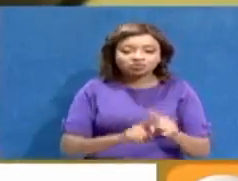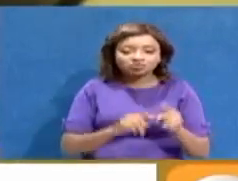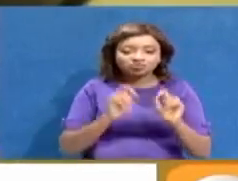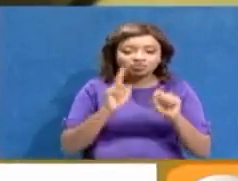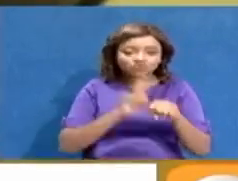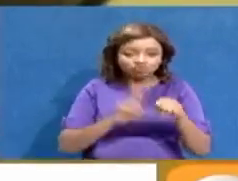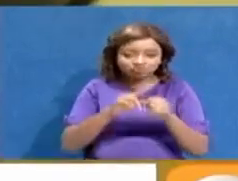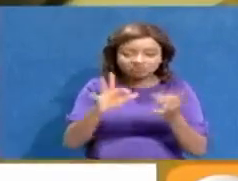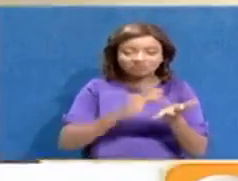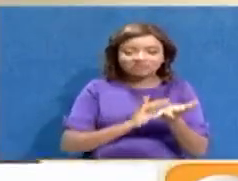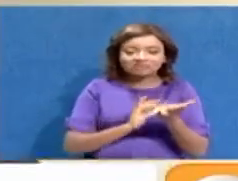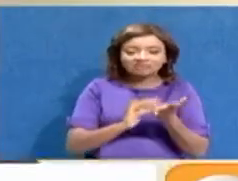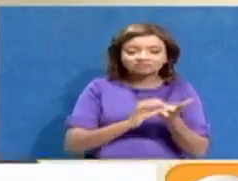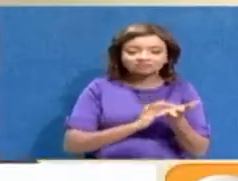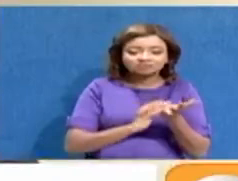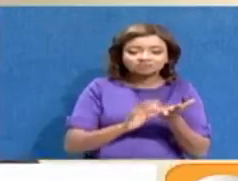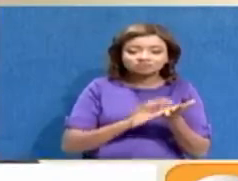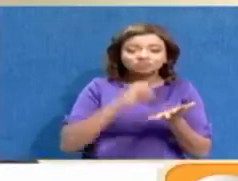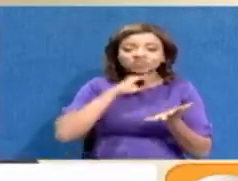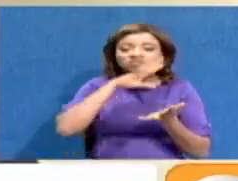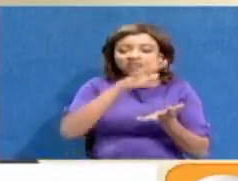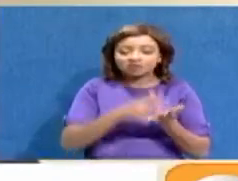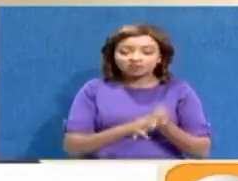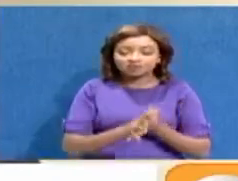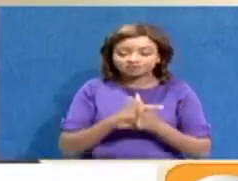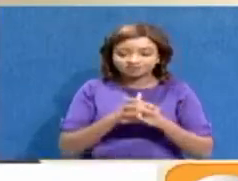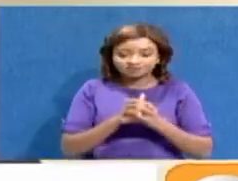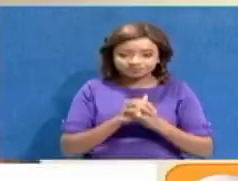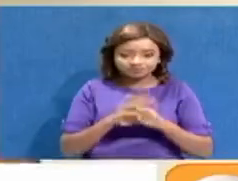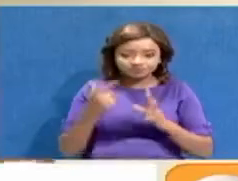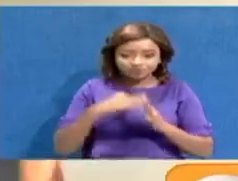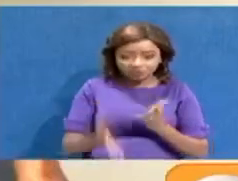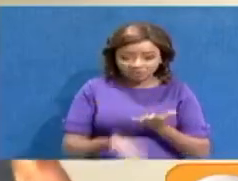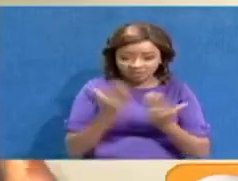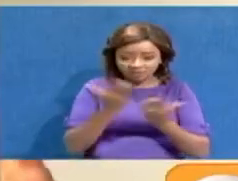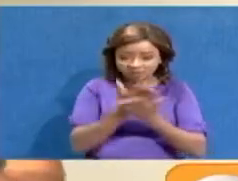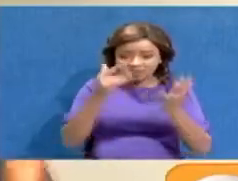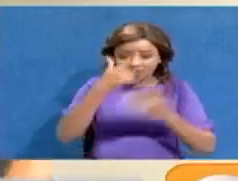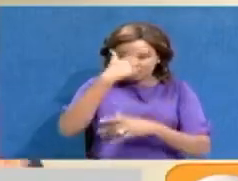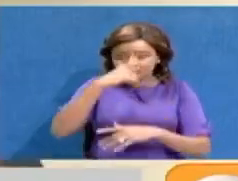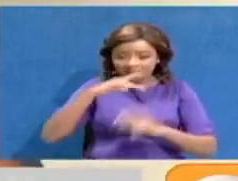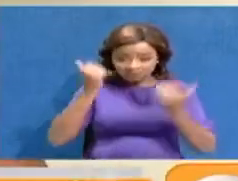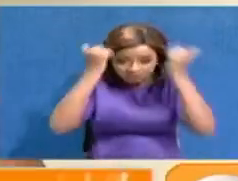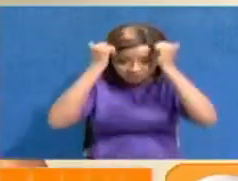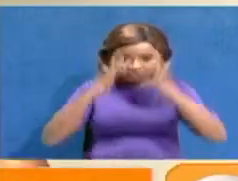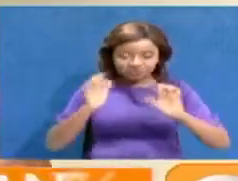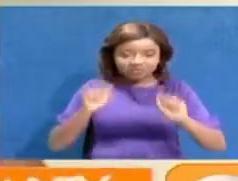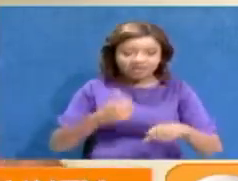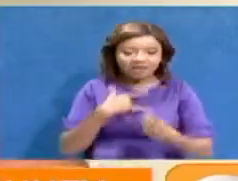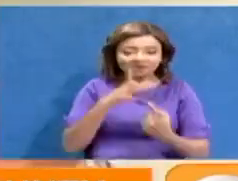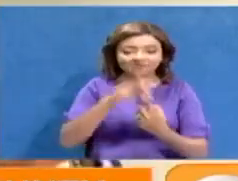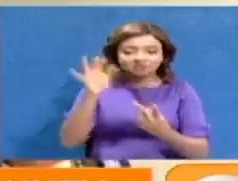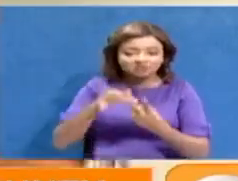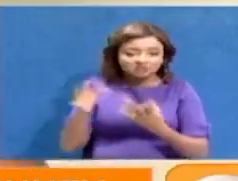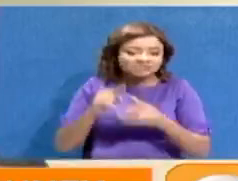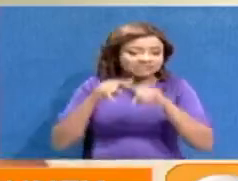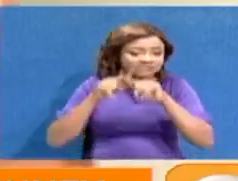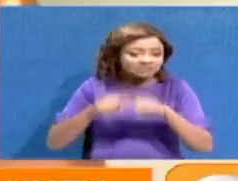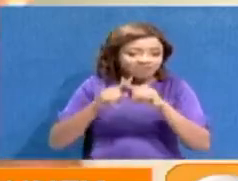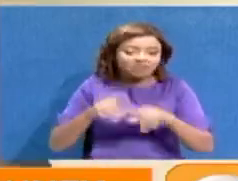They give the visually impaired persons to have freedom of choice depending with what kind of